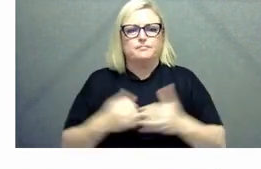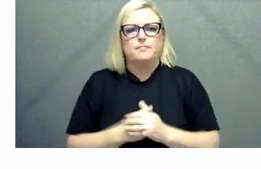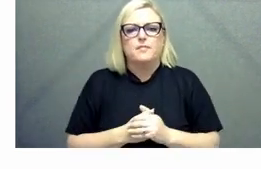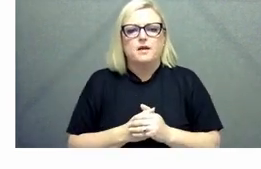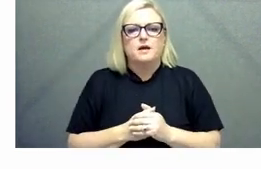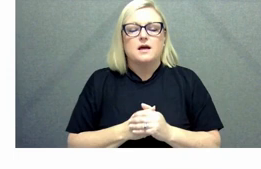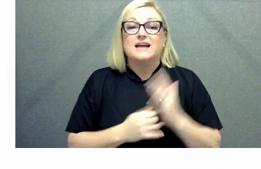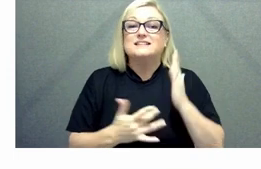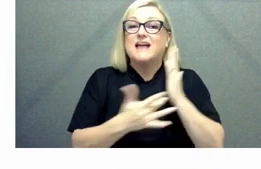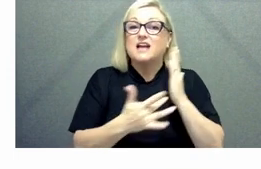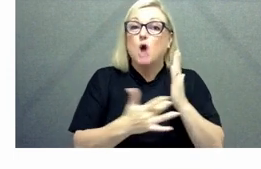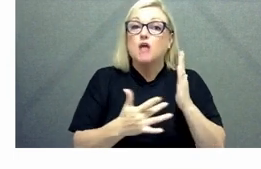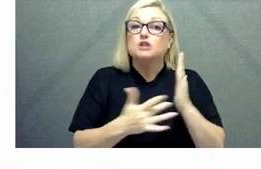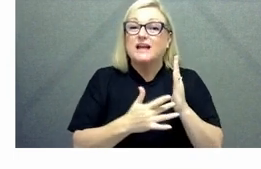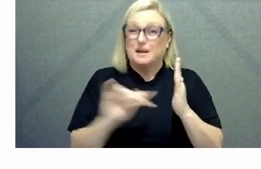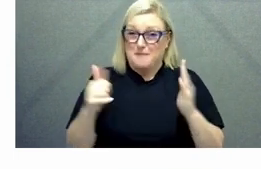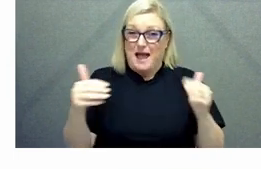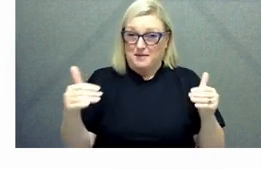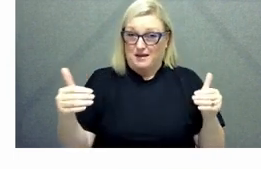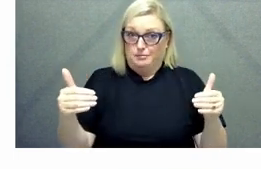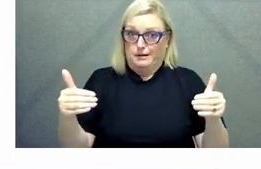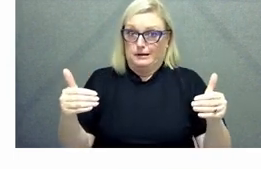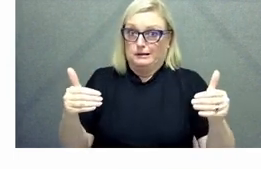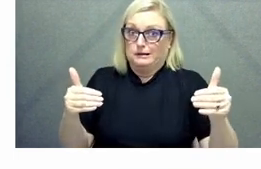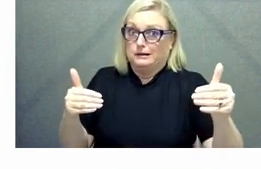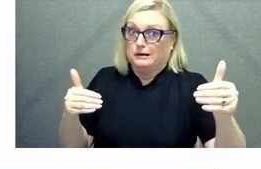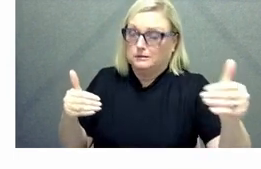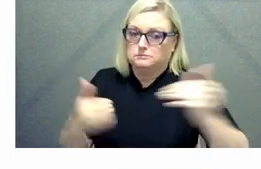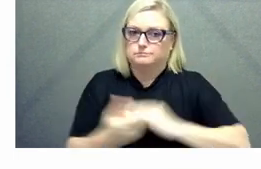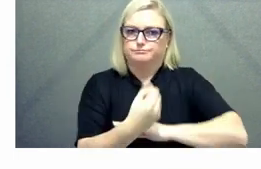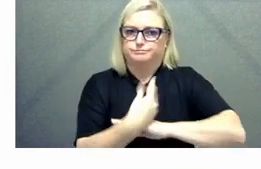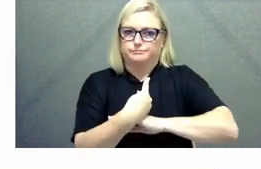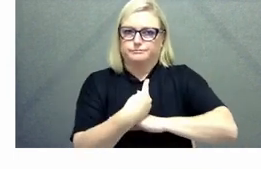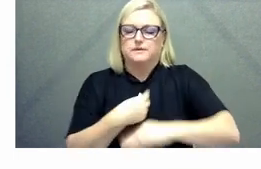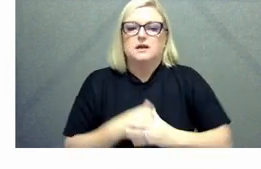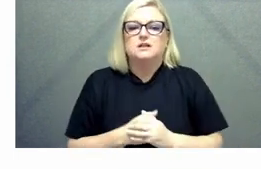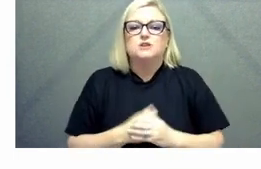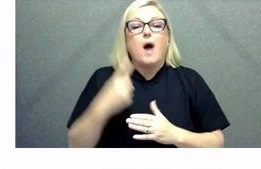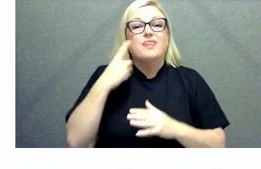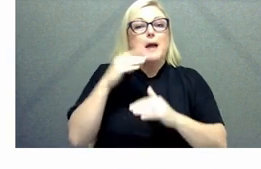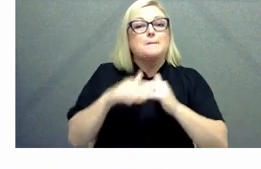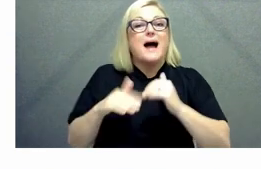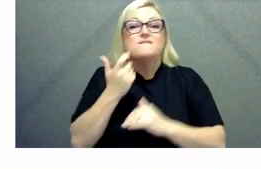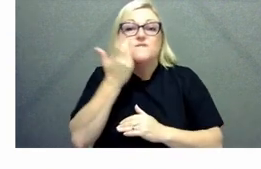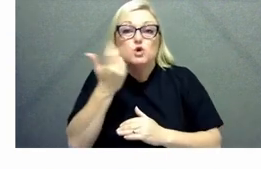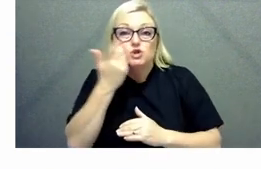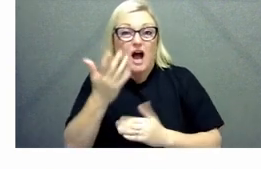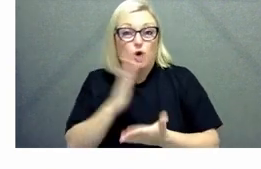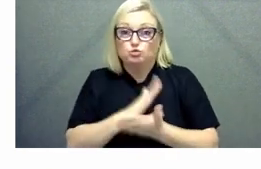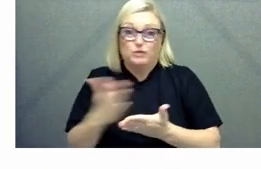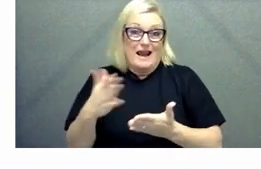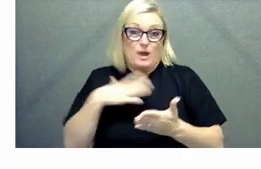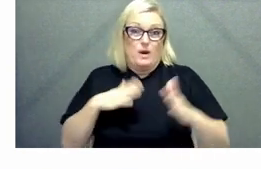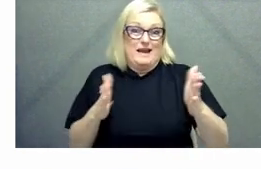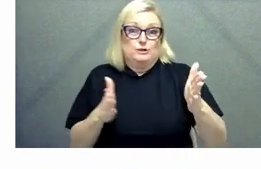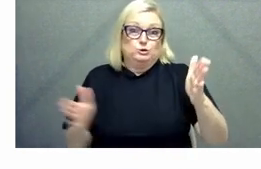technology's probably gotten a bit of ahead of our our way of working um so when I think about the future of work I think it's us catching up with the the